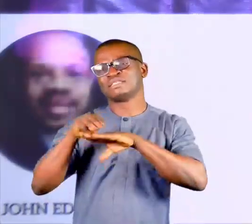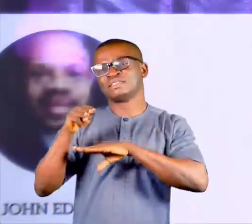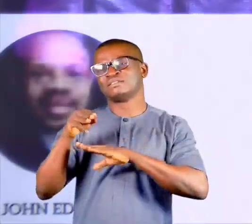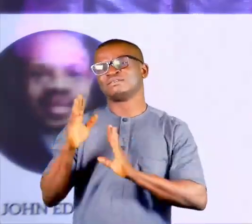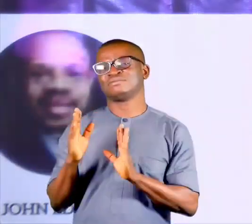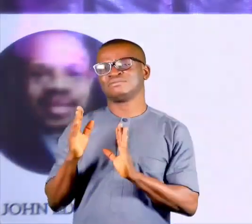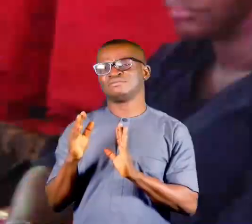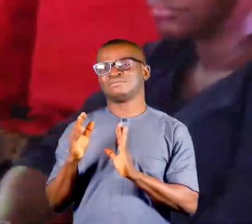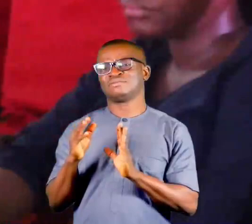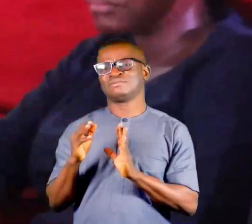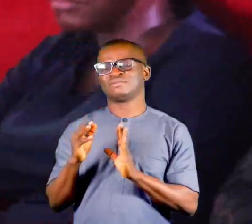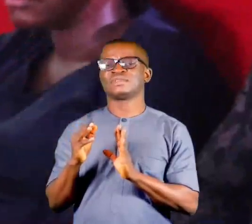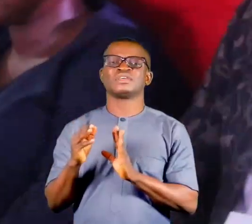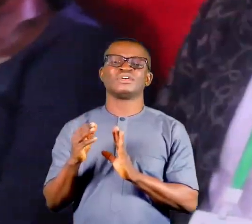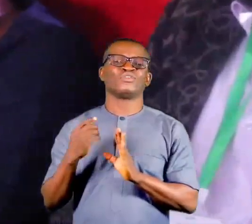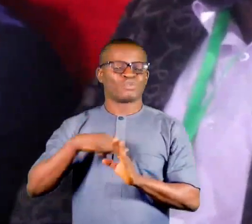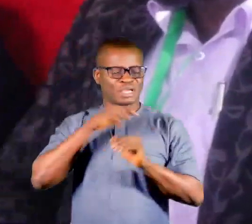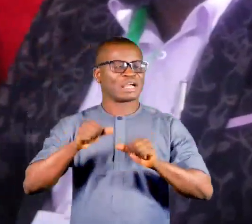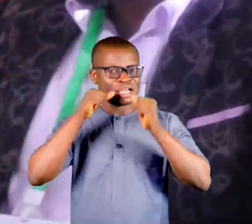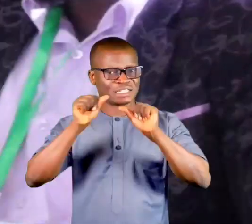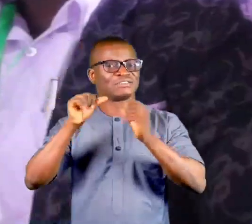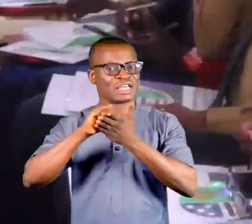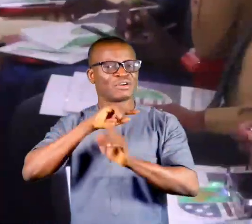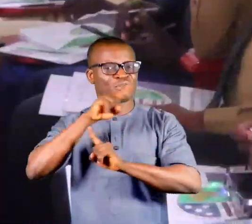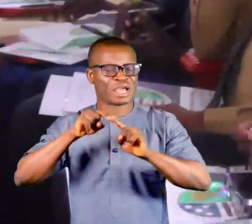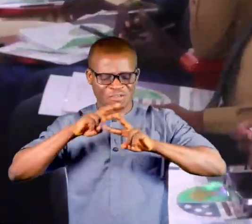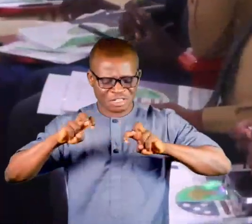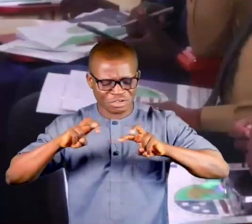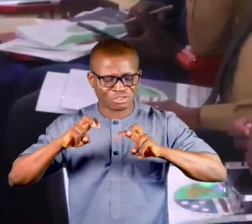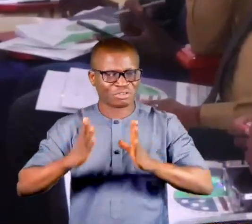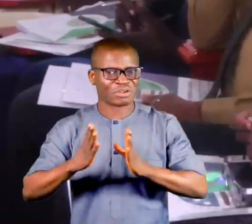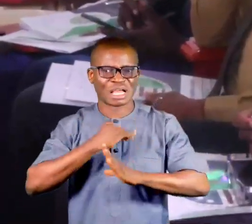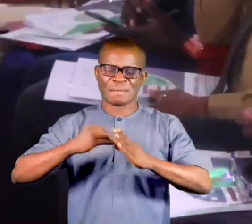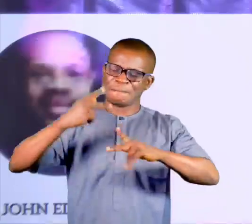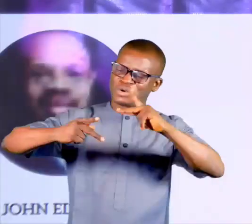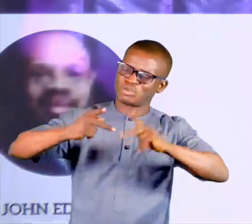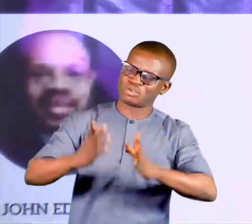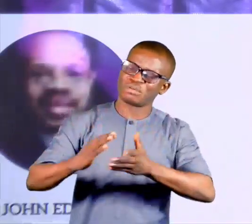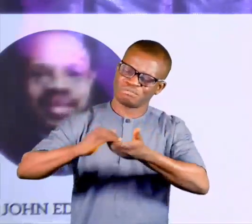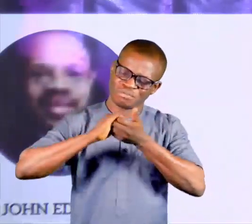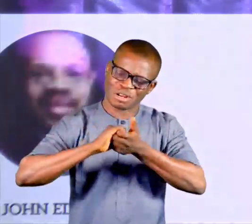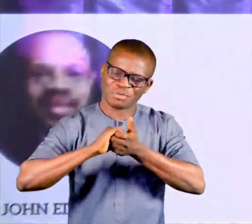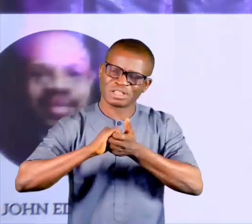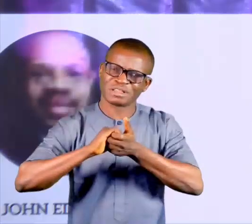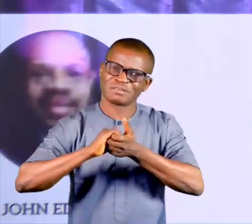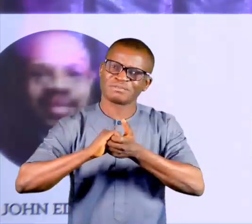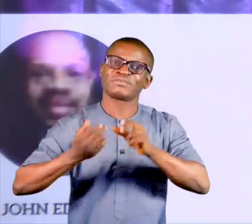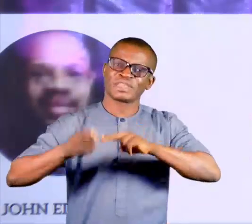message that it is zero tolerance. And we can achieve this when investigators and prosecutors collaborate